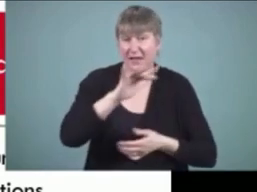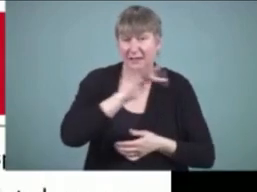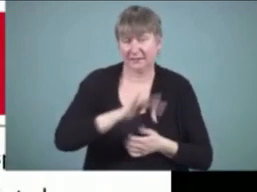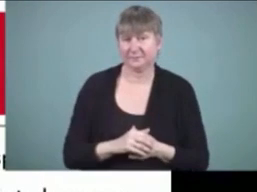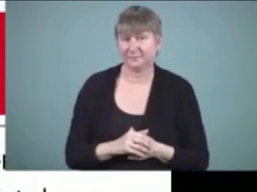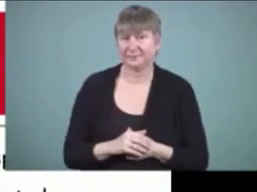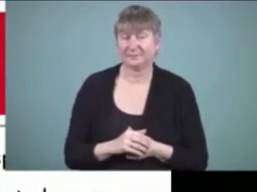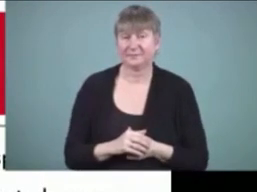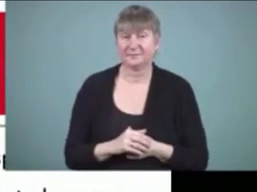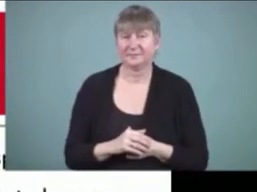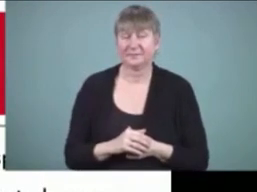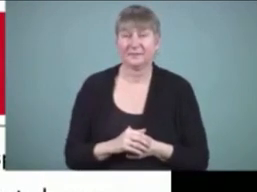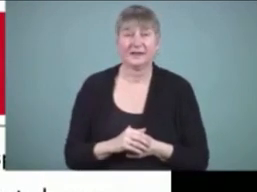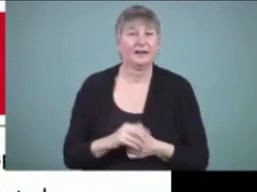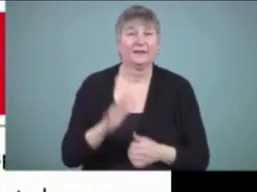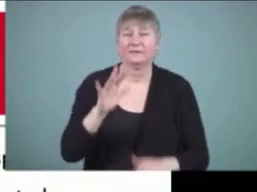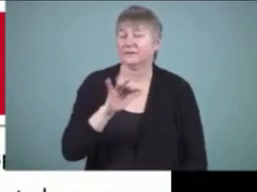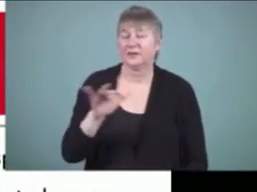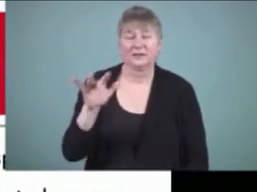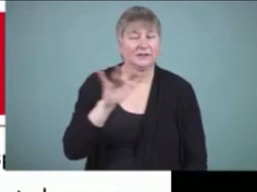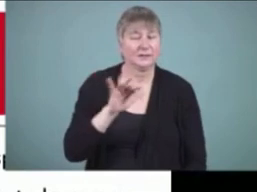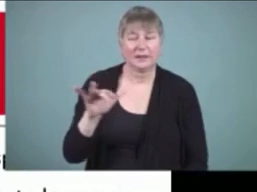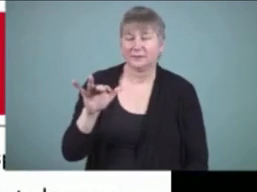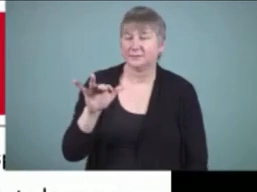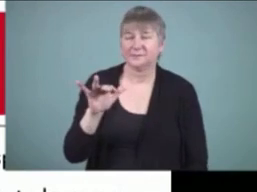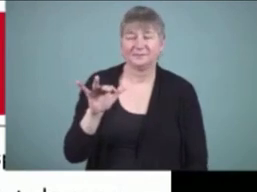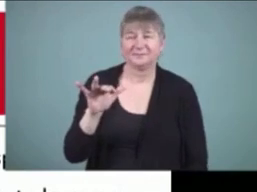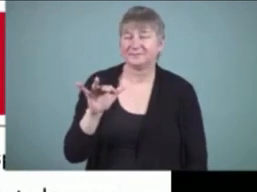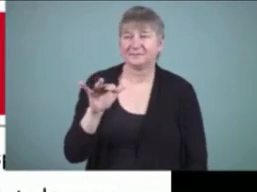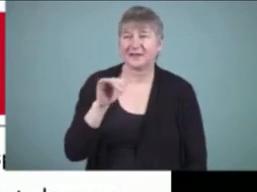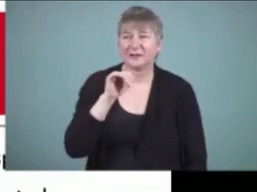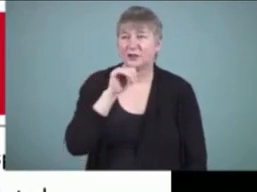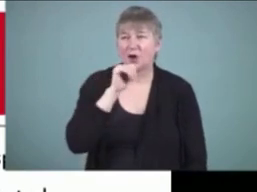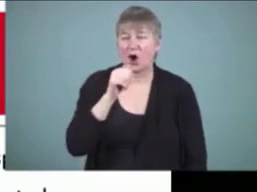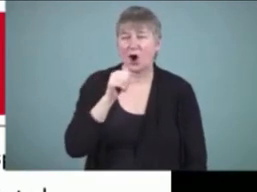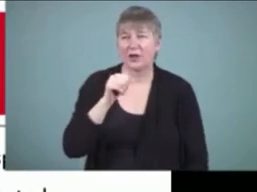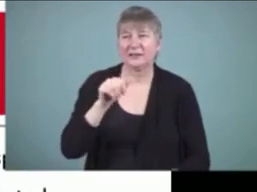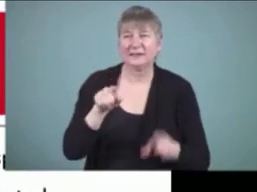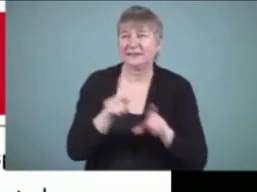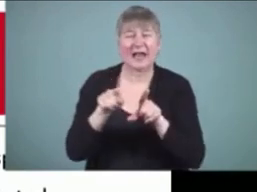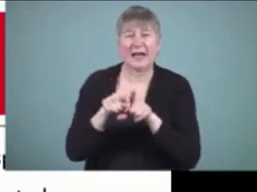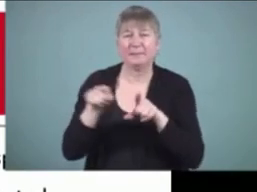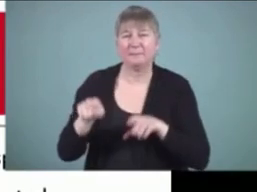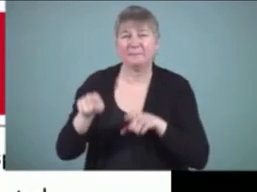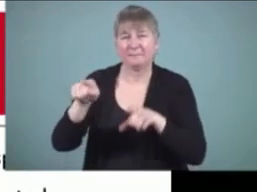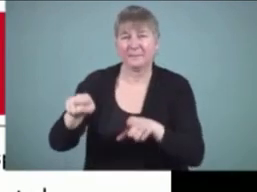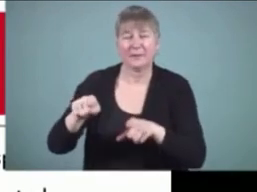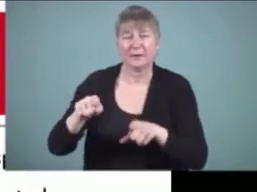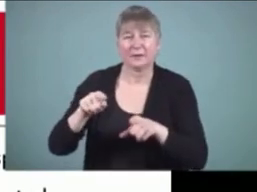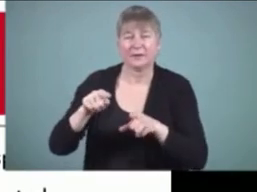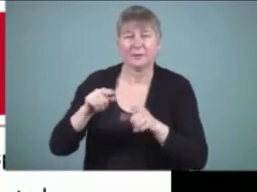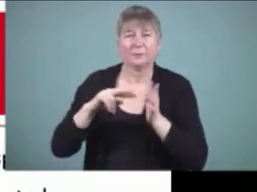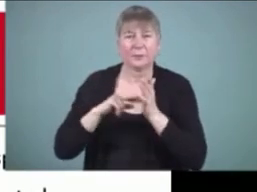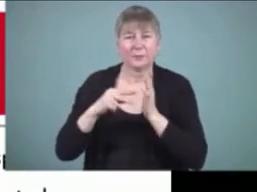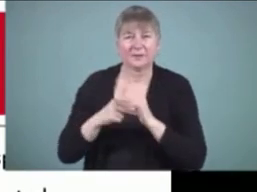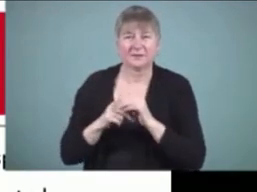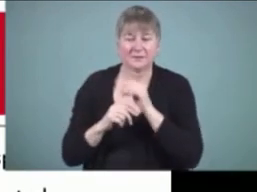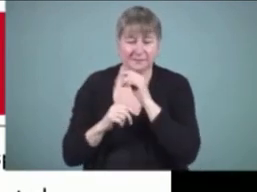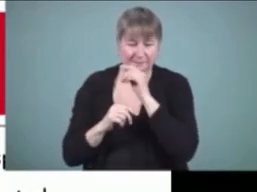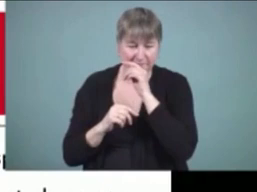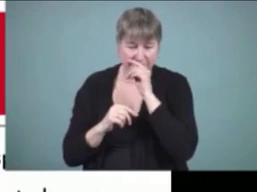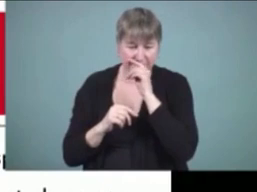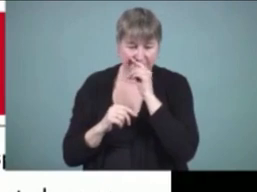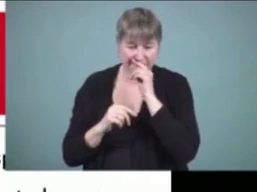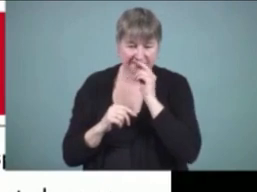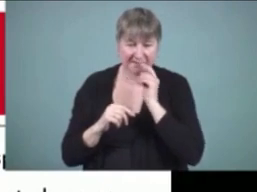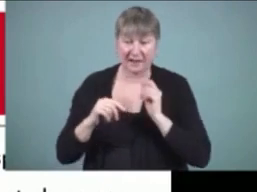you'll see fingerspelling does not um provide the same role fingerspelling is already the graphemes it's not going